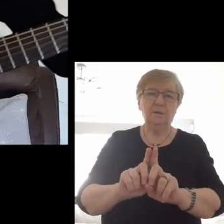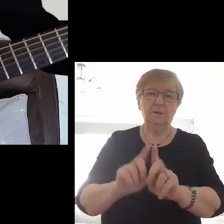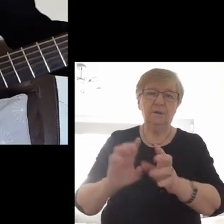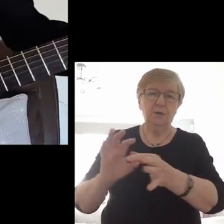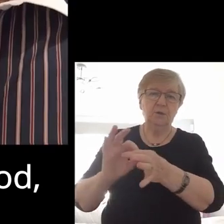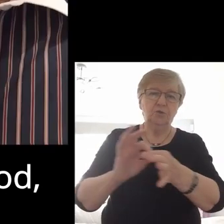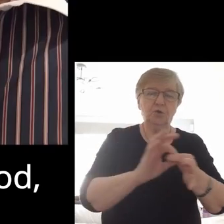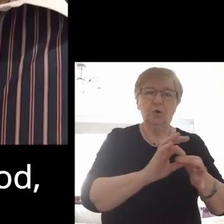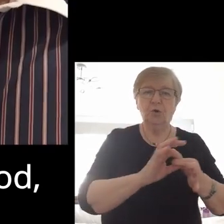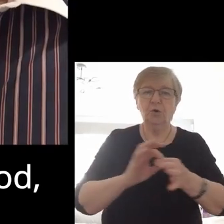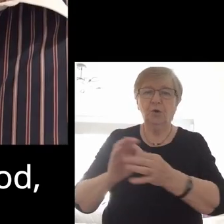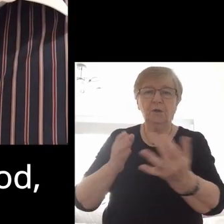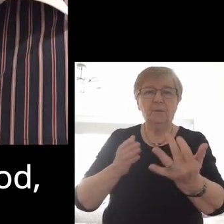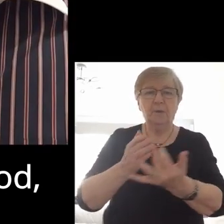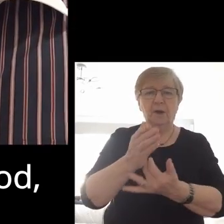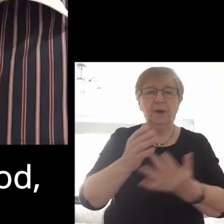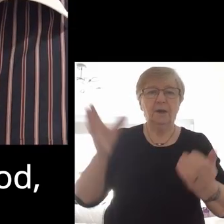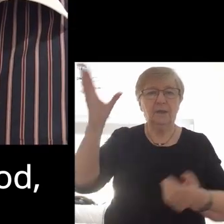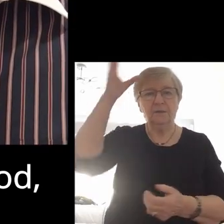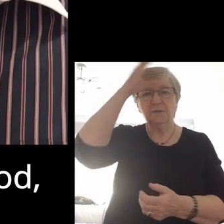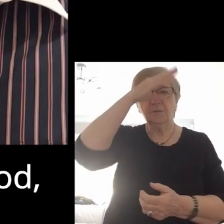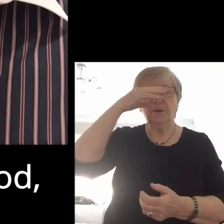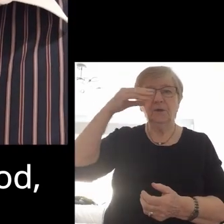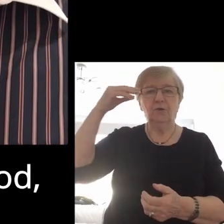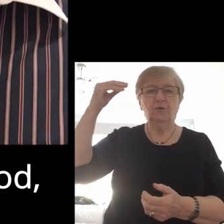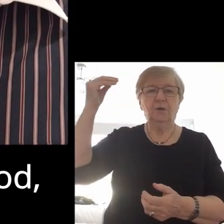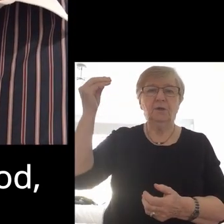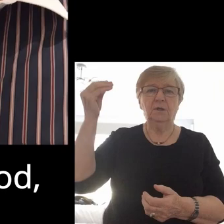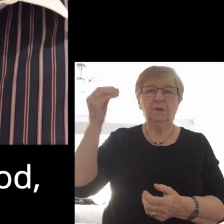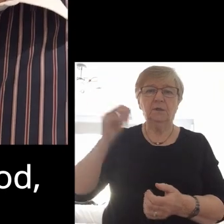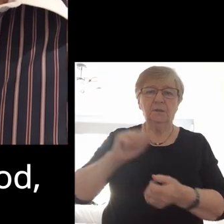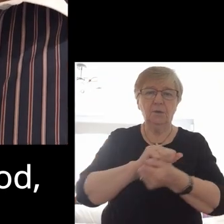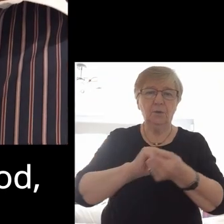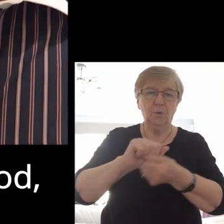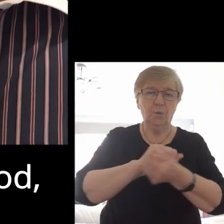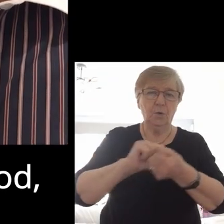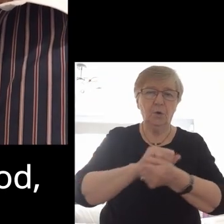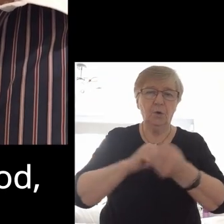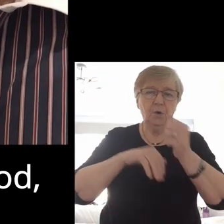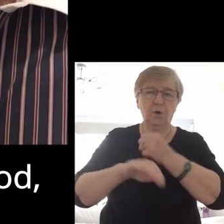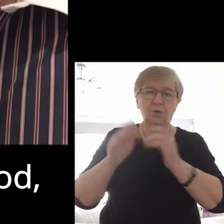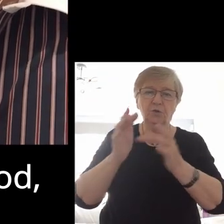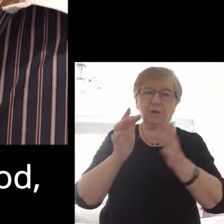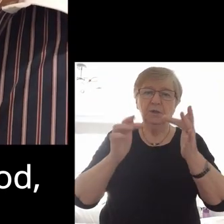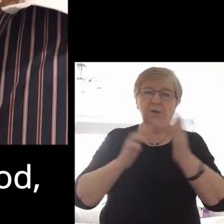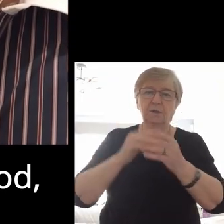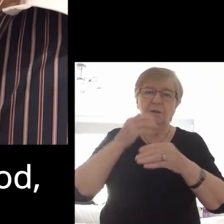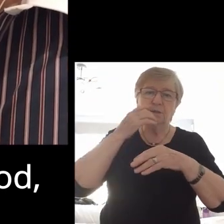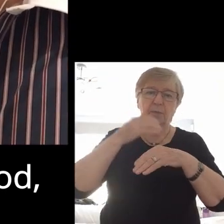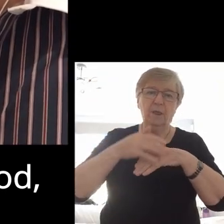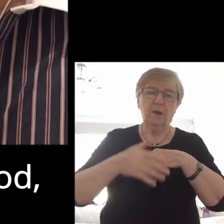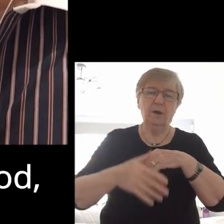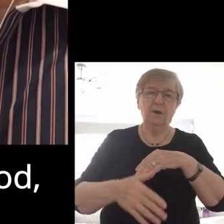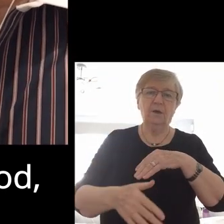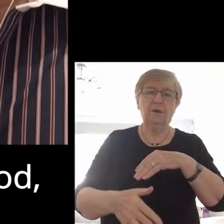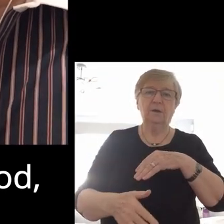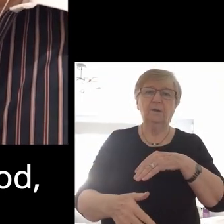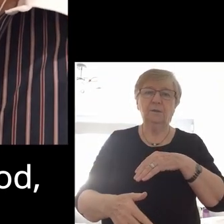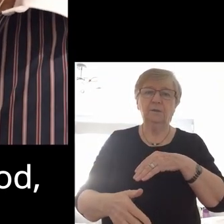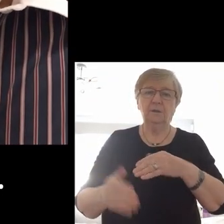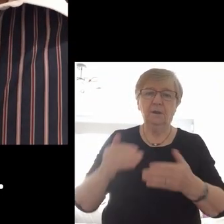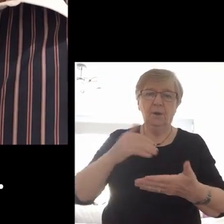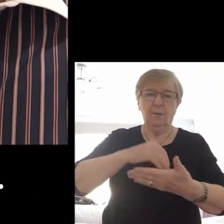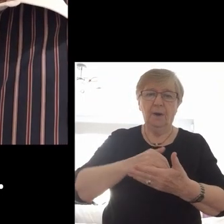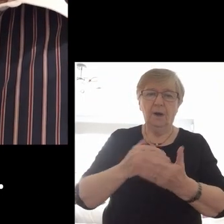Joined by the Spirit, washed in His blood,